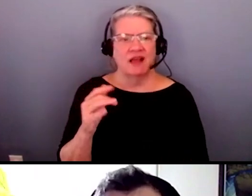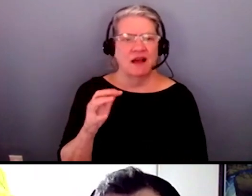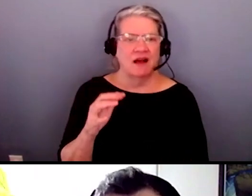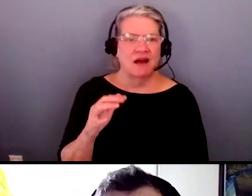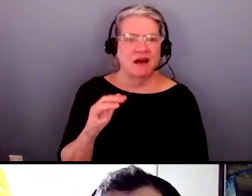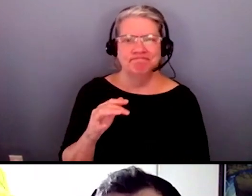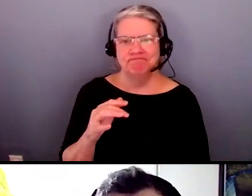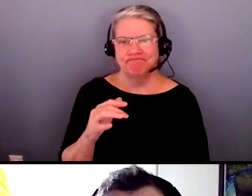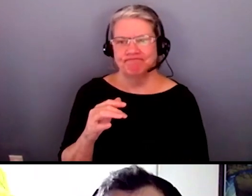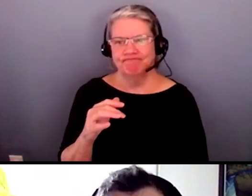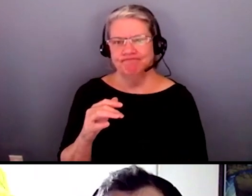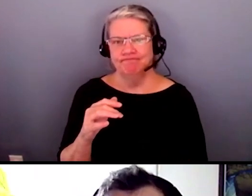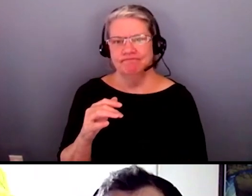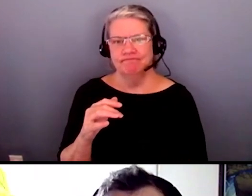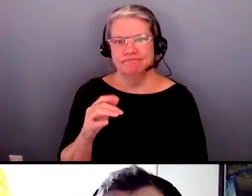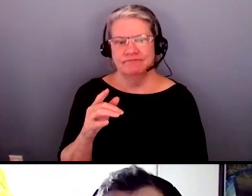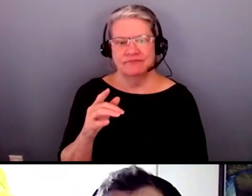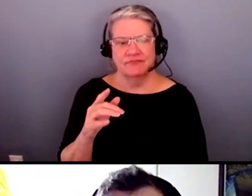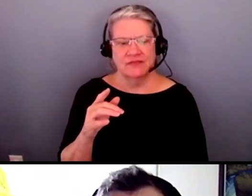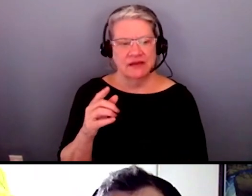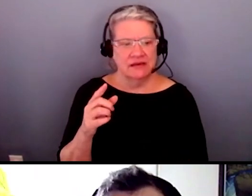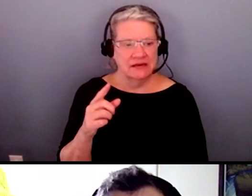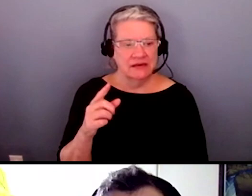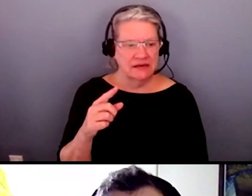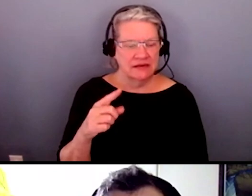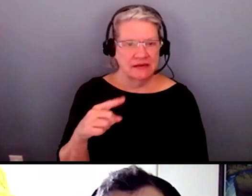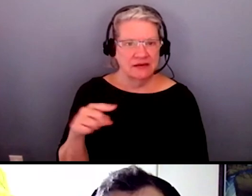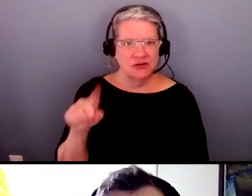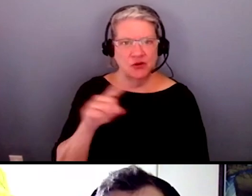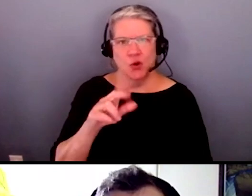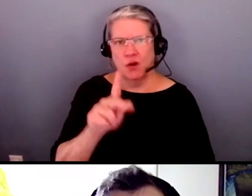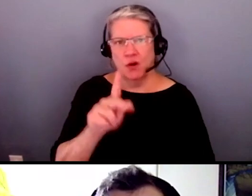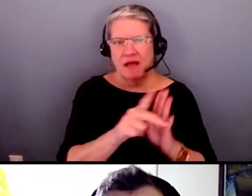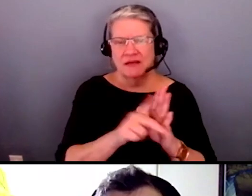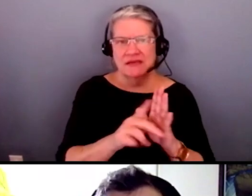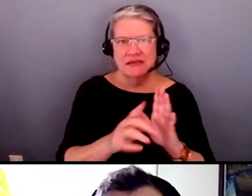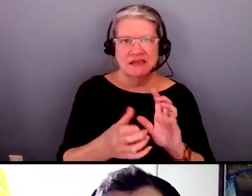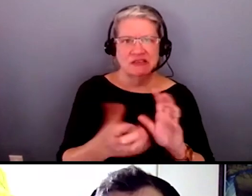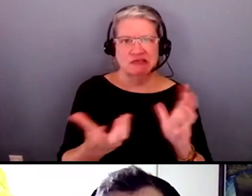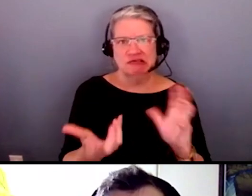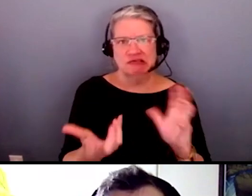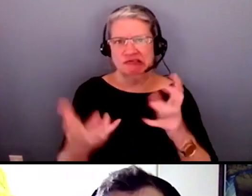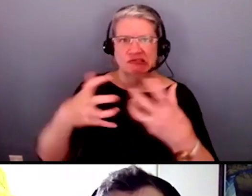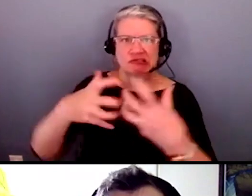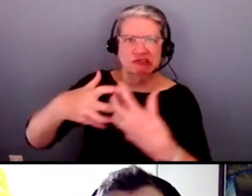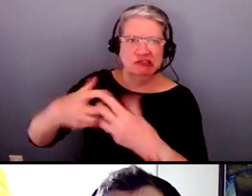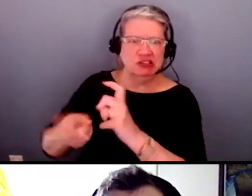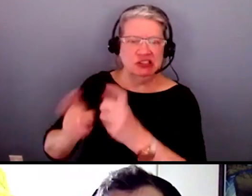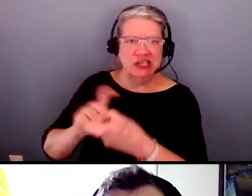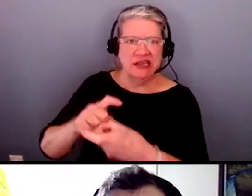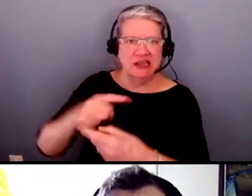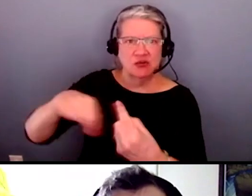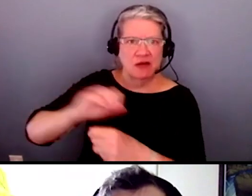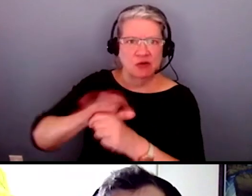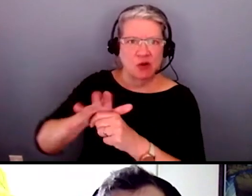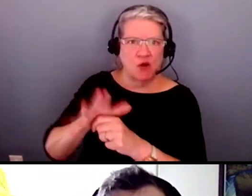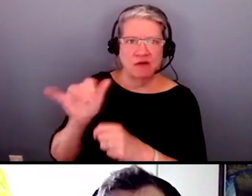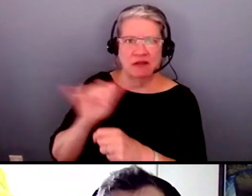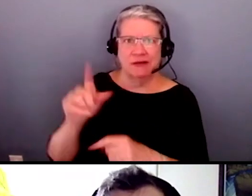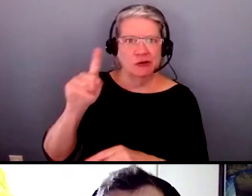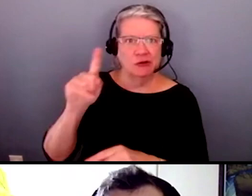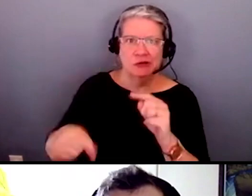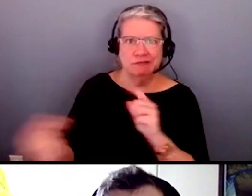adapt your policies around COVID when it became like only, you know, you couldn't come in with anybody